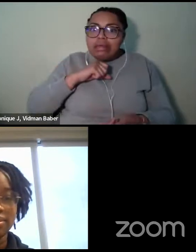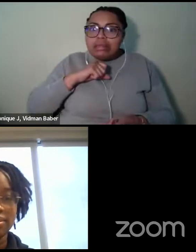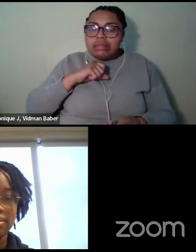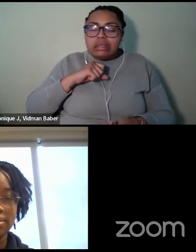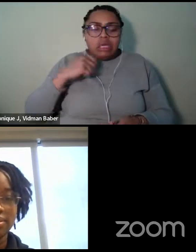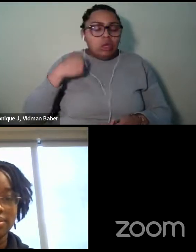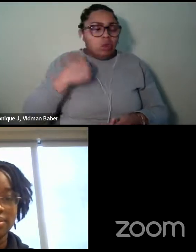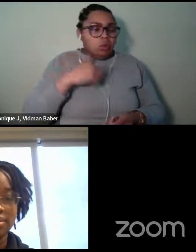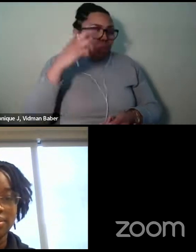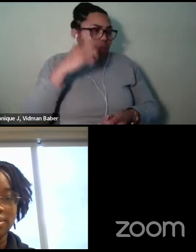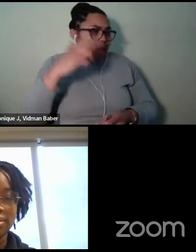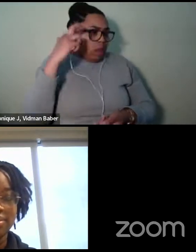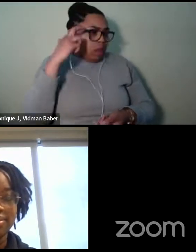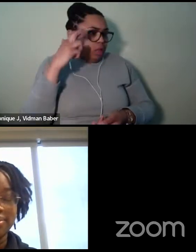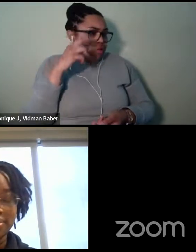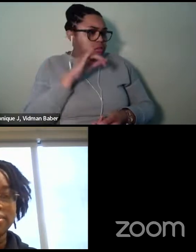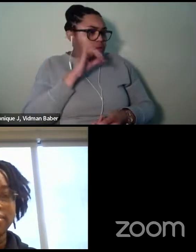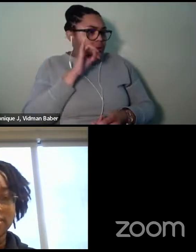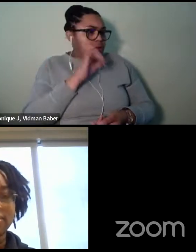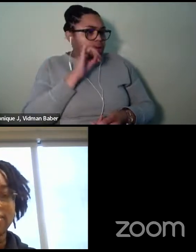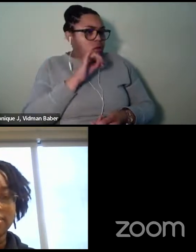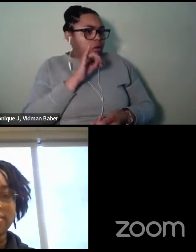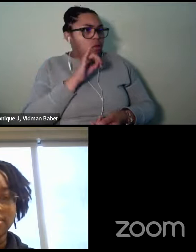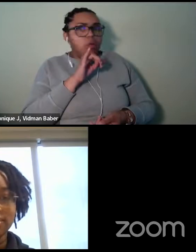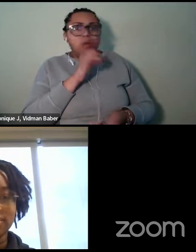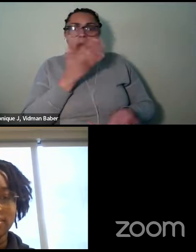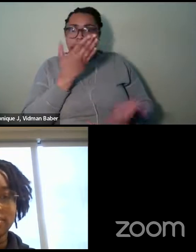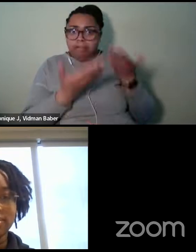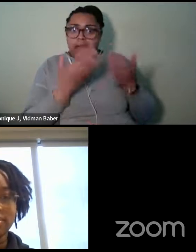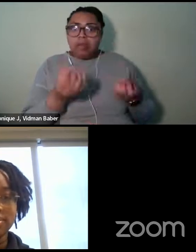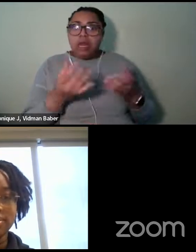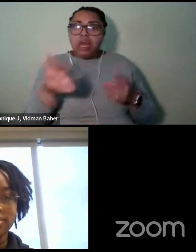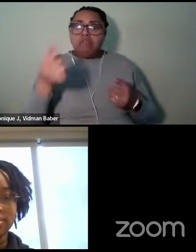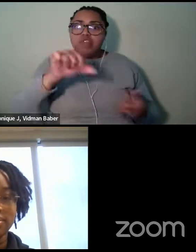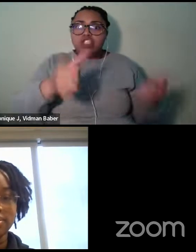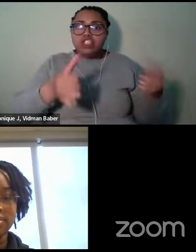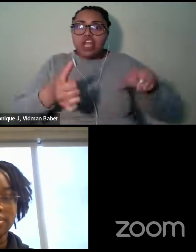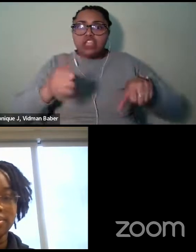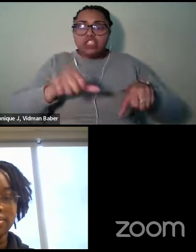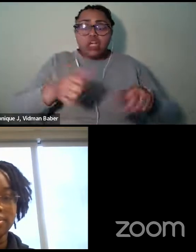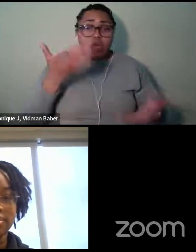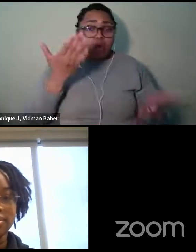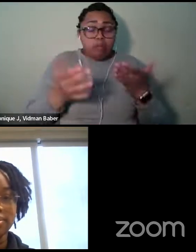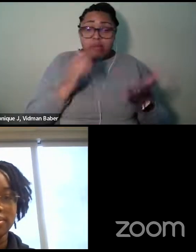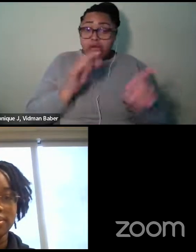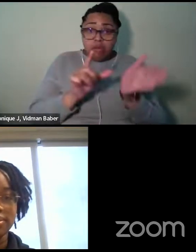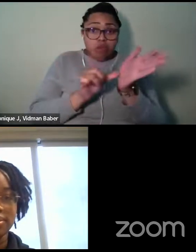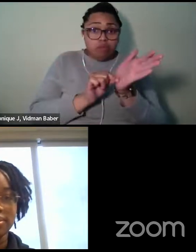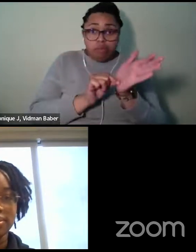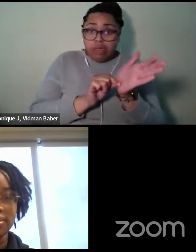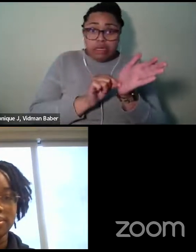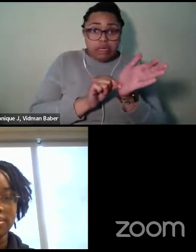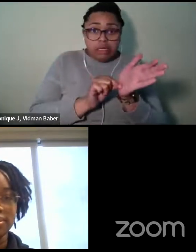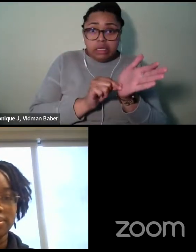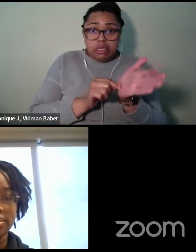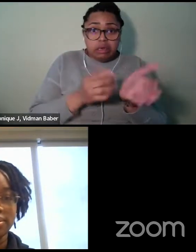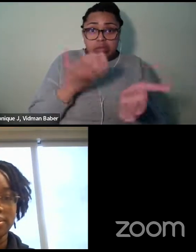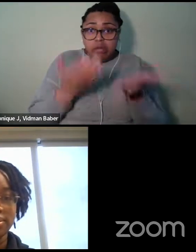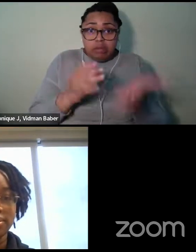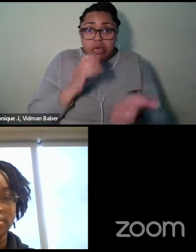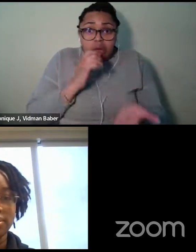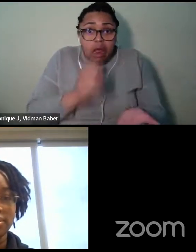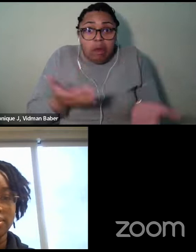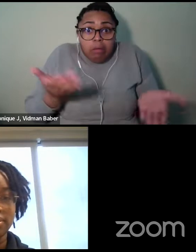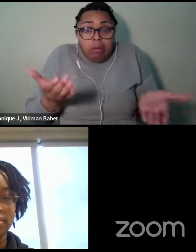well, okay, there might be a lot of rejection. We might not get published like we want to get published, but we're going to probably end